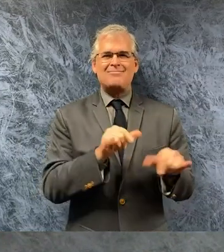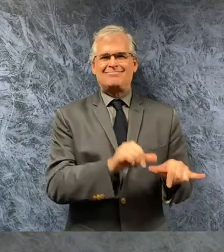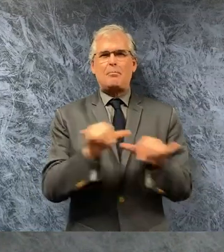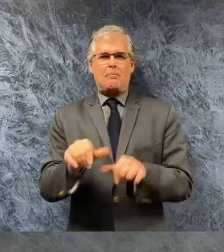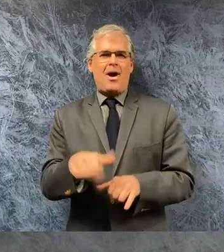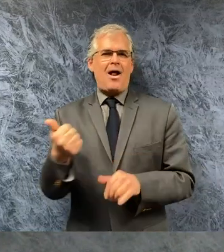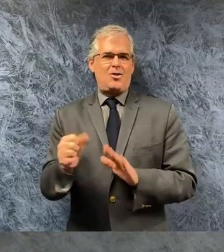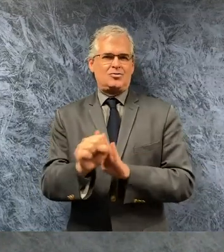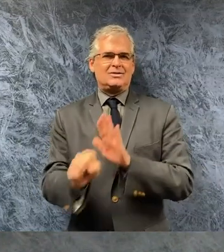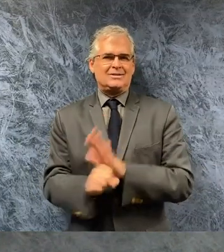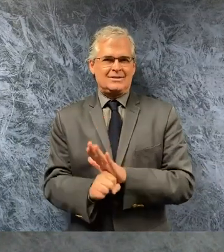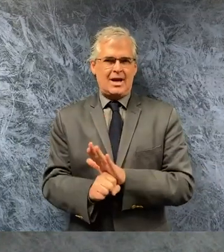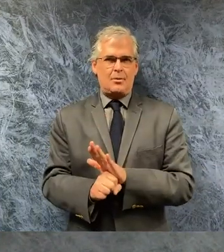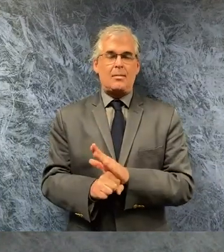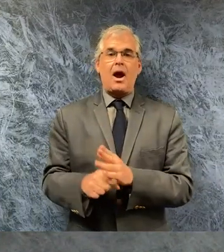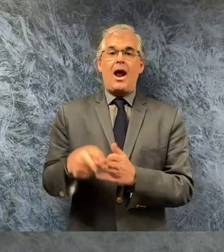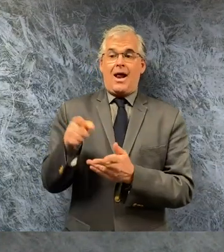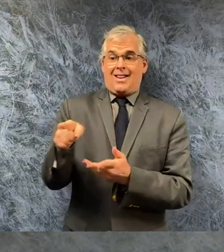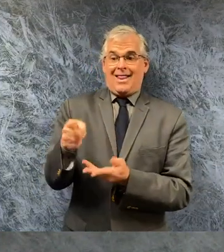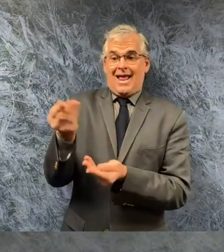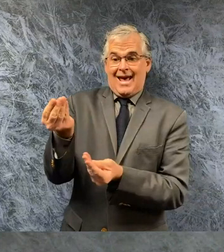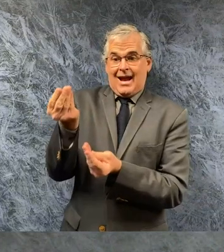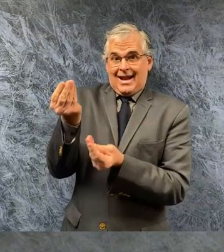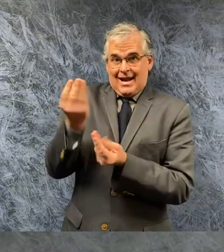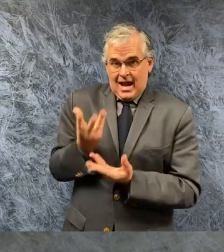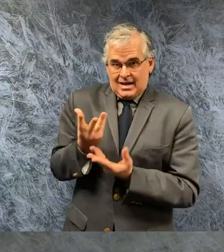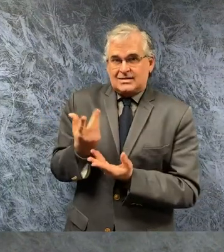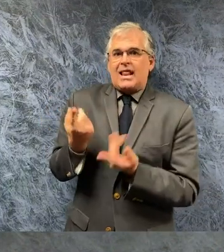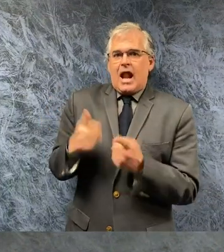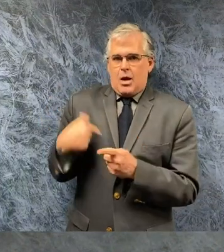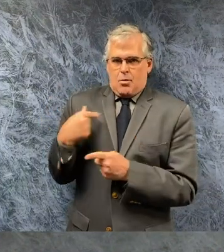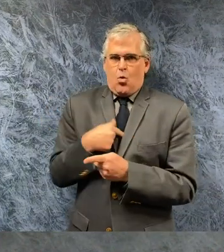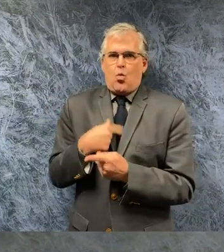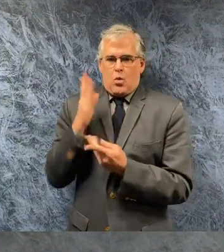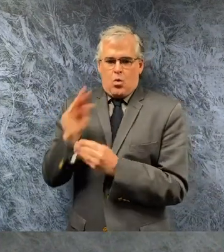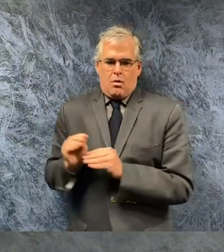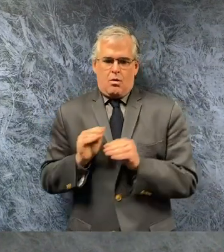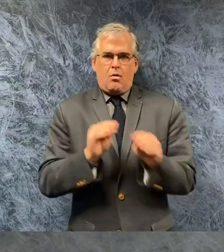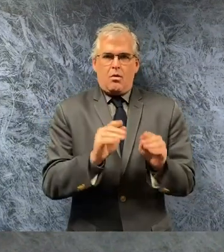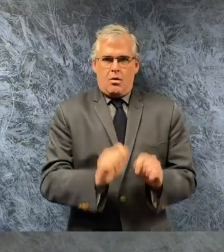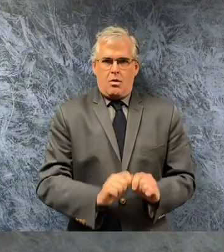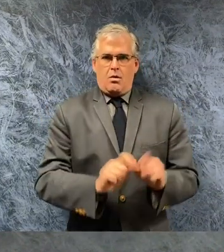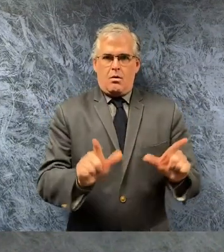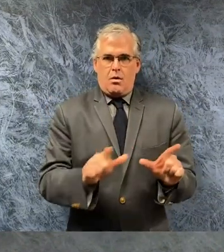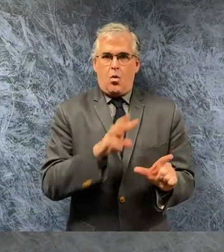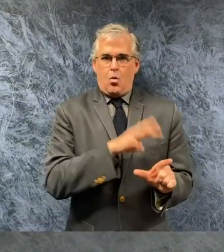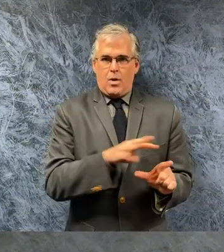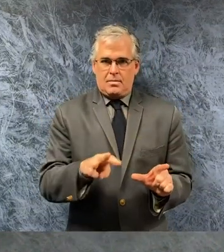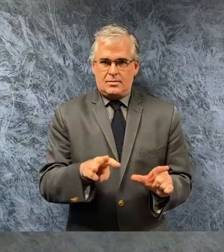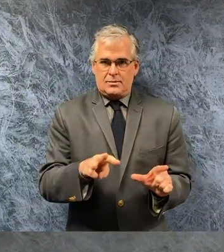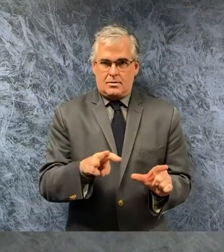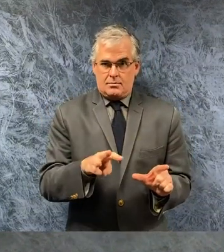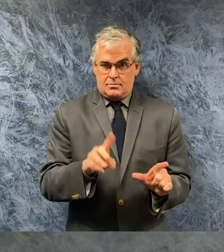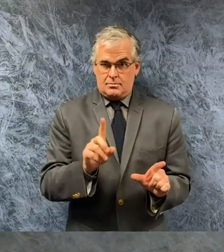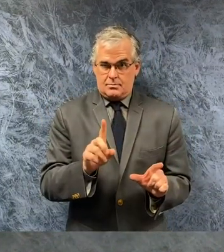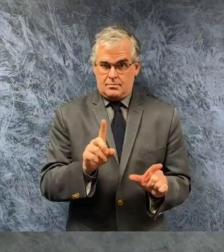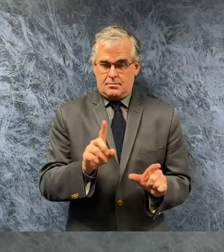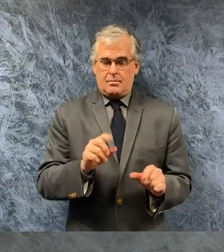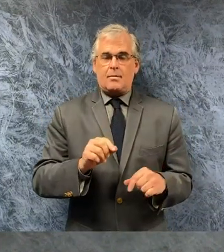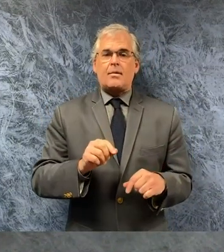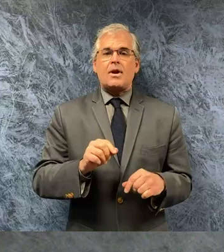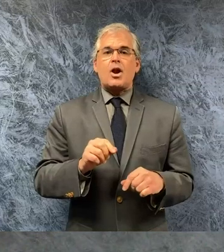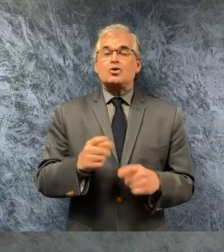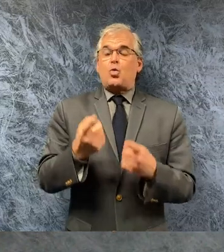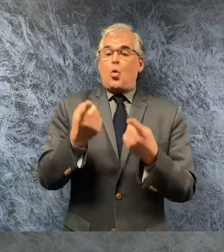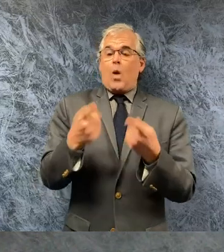reported on our dashboard when we get the data into the state uh organization the when the death